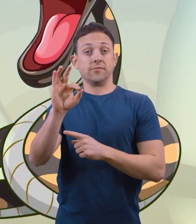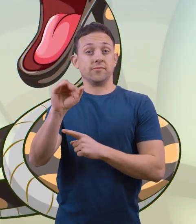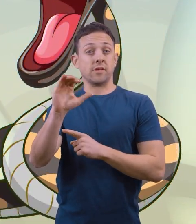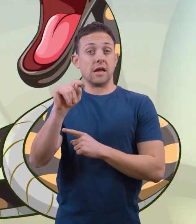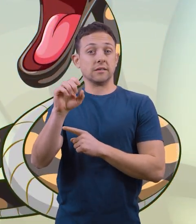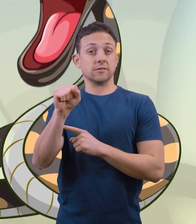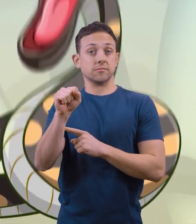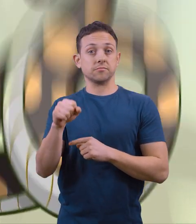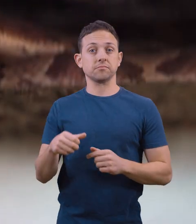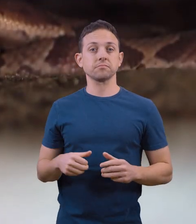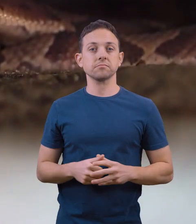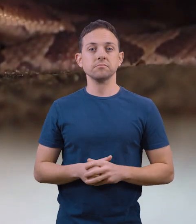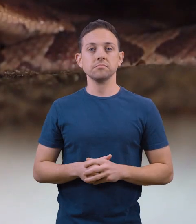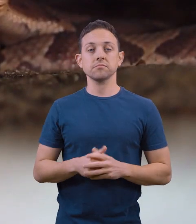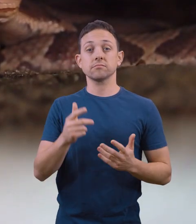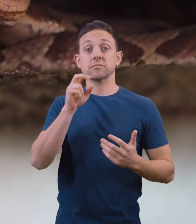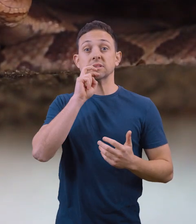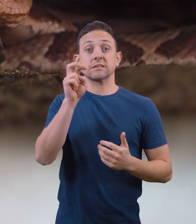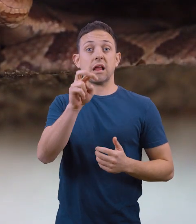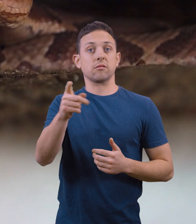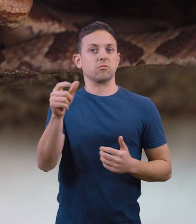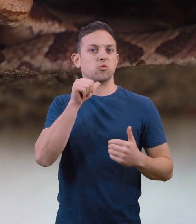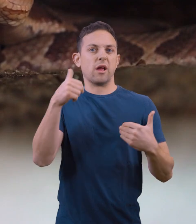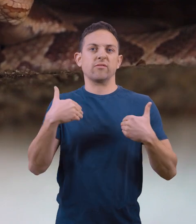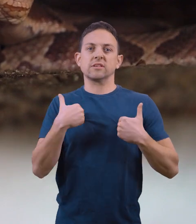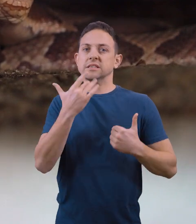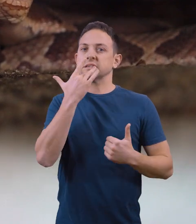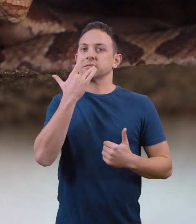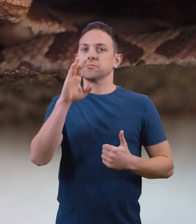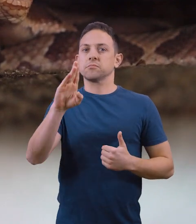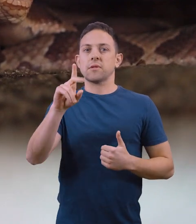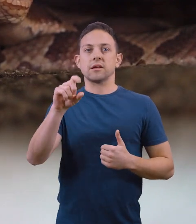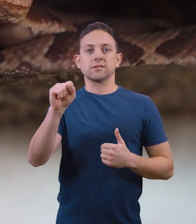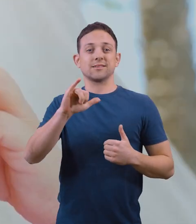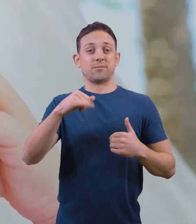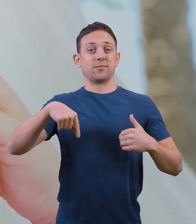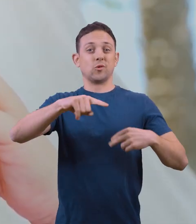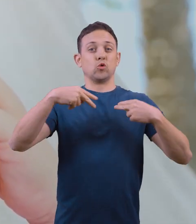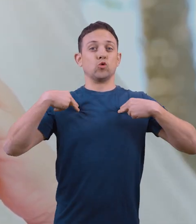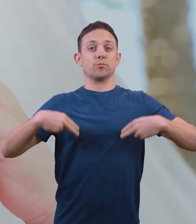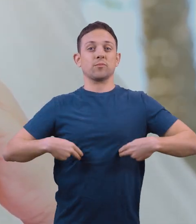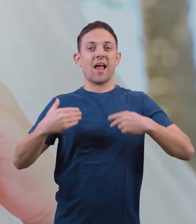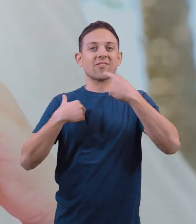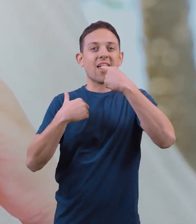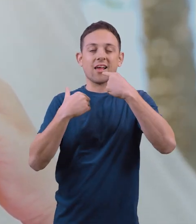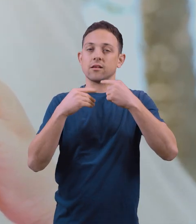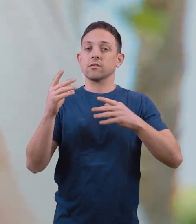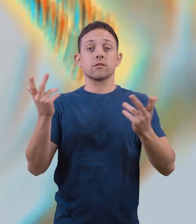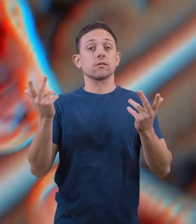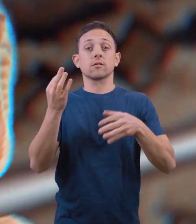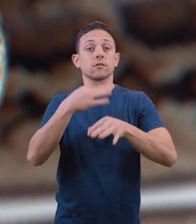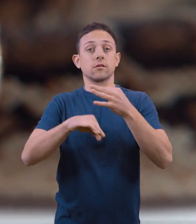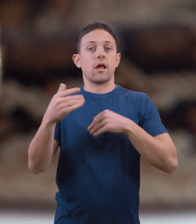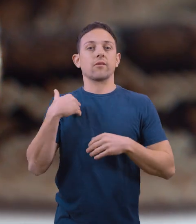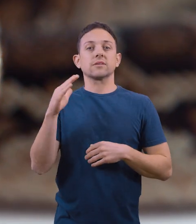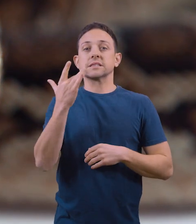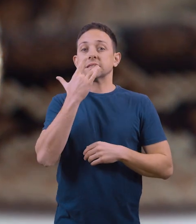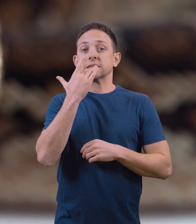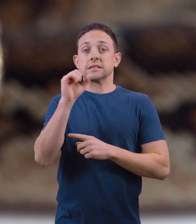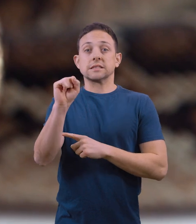facts. Snakes do not have taste buds on their tongues as humans do. Instead,